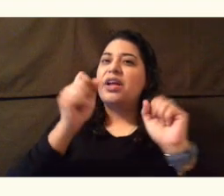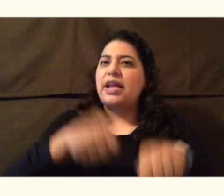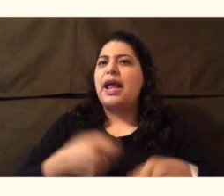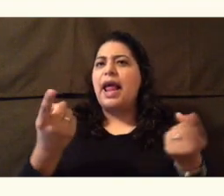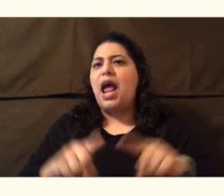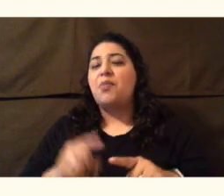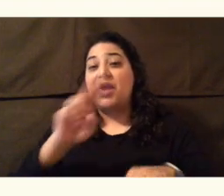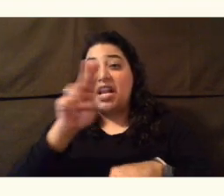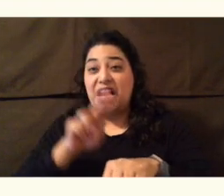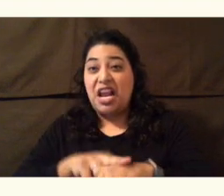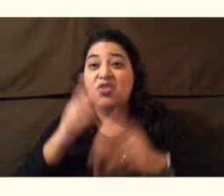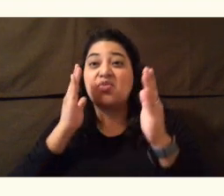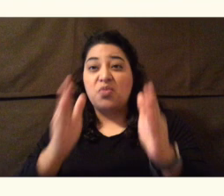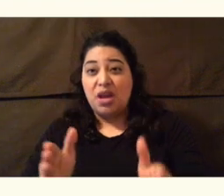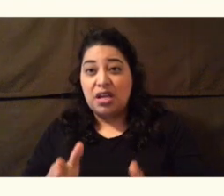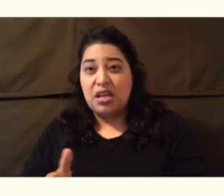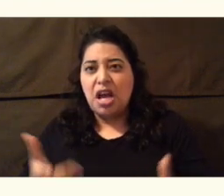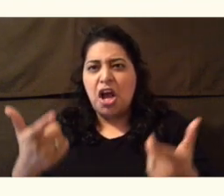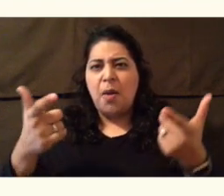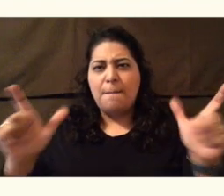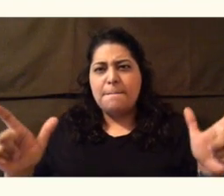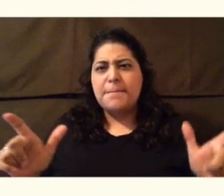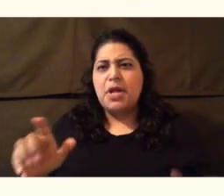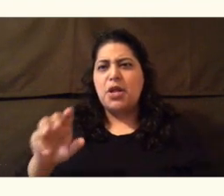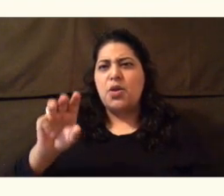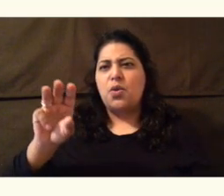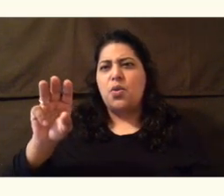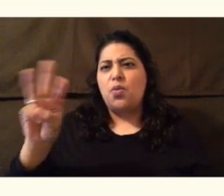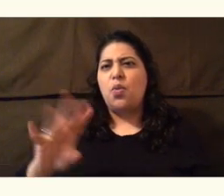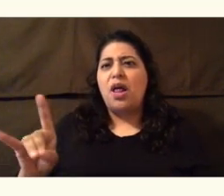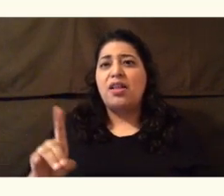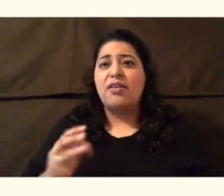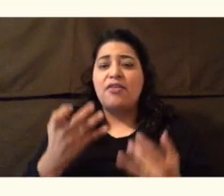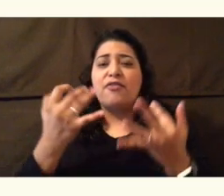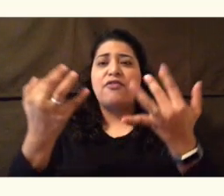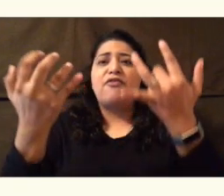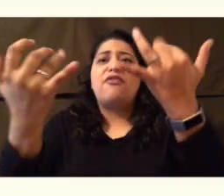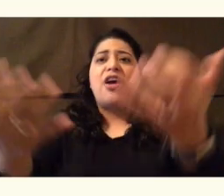In big wildfires, many animals can lose their homes.